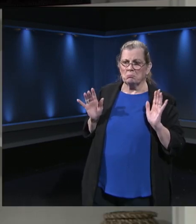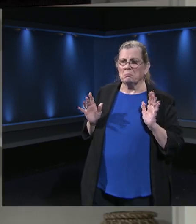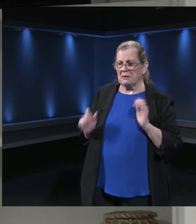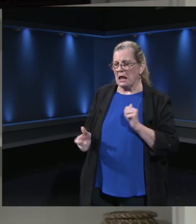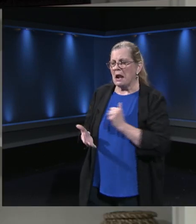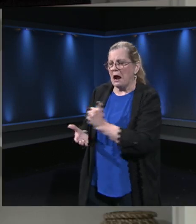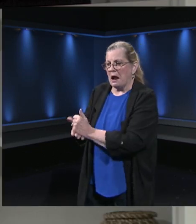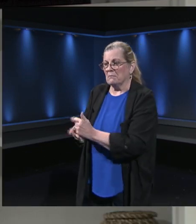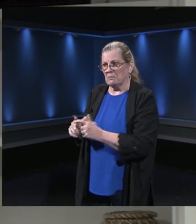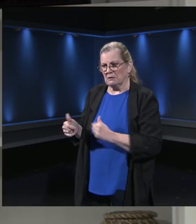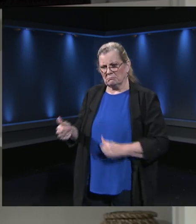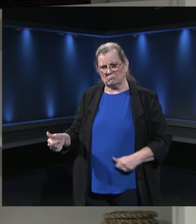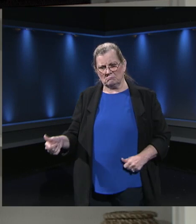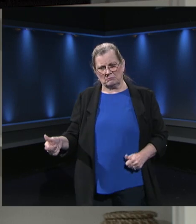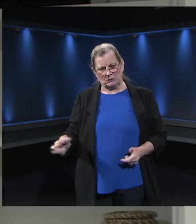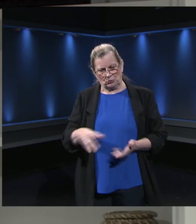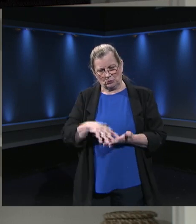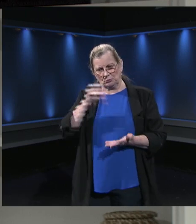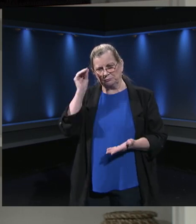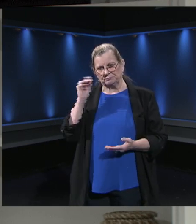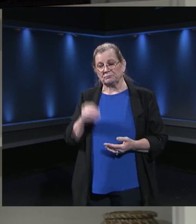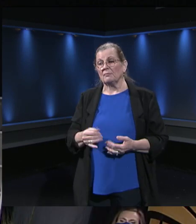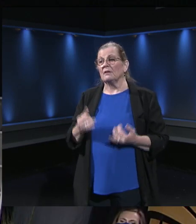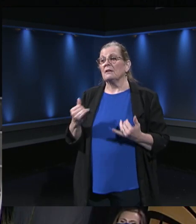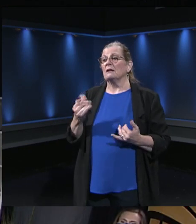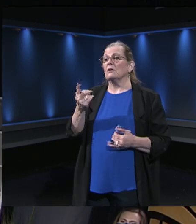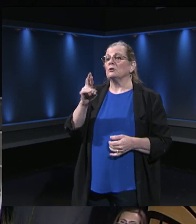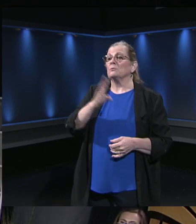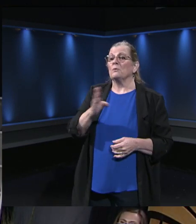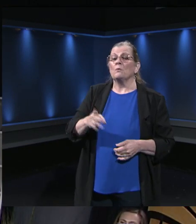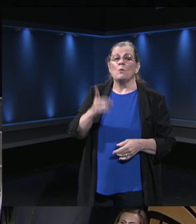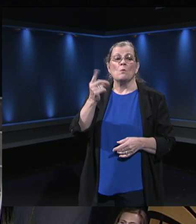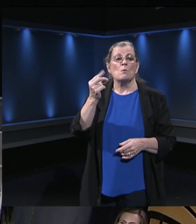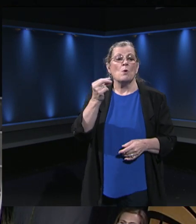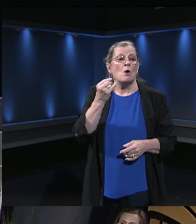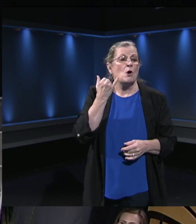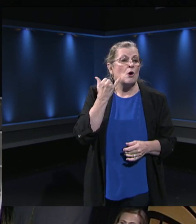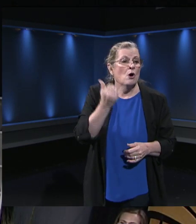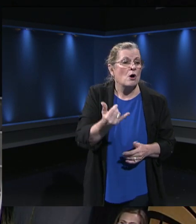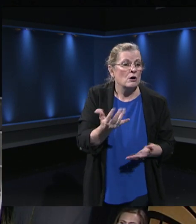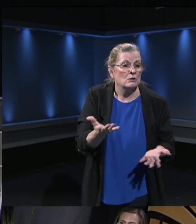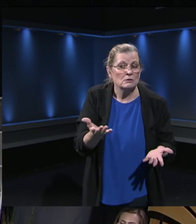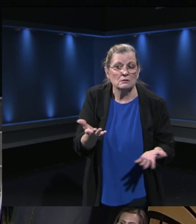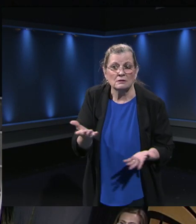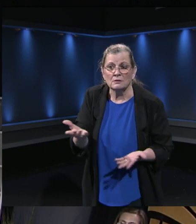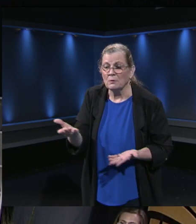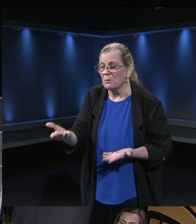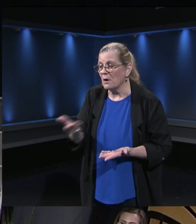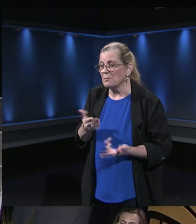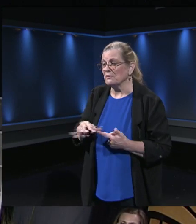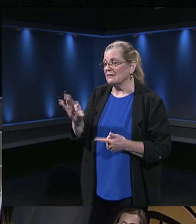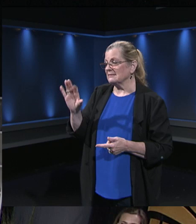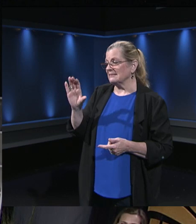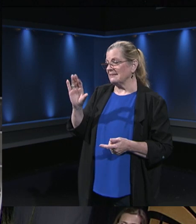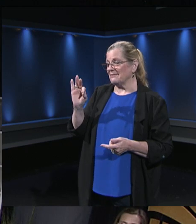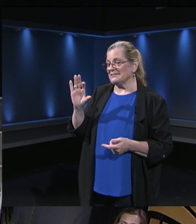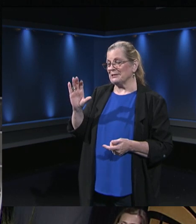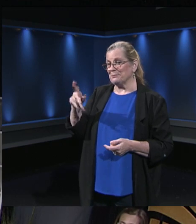Thank you, Leona. Let's take one more call. Caller, welcome to the Return to School Town Hall.